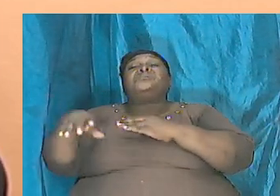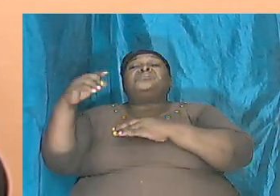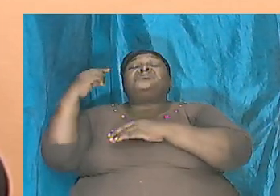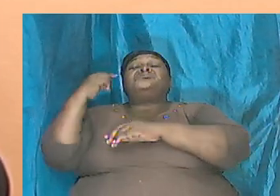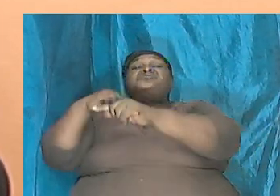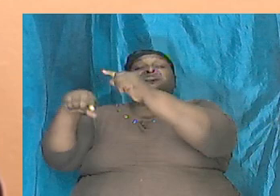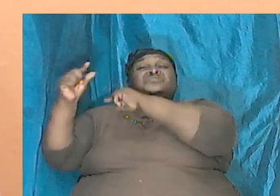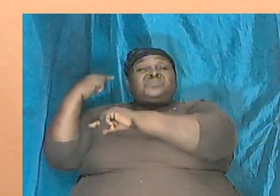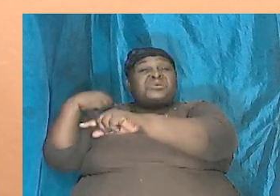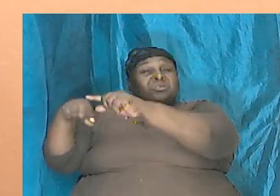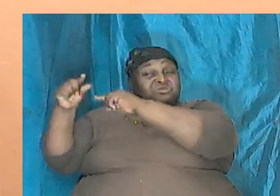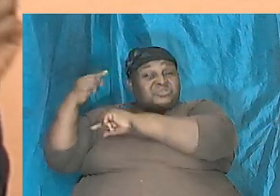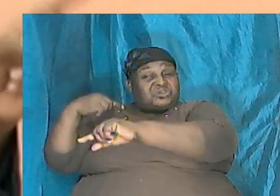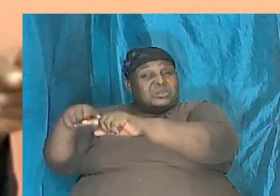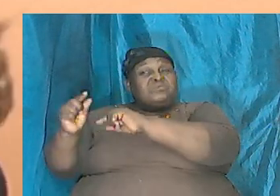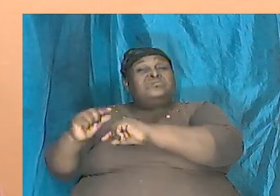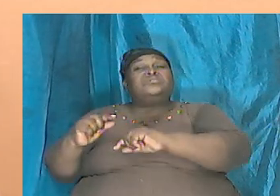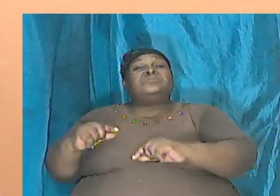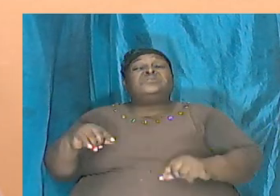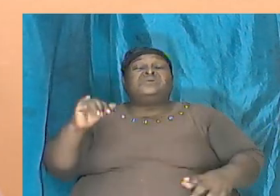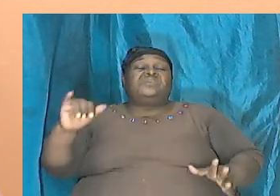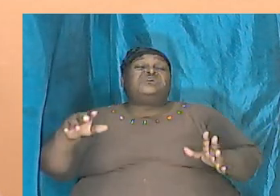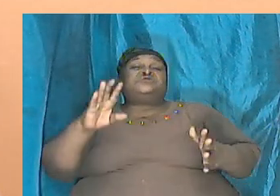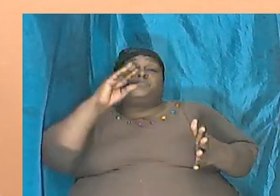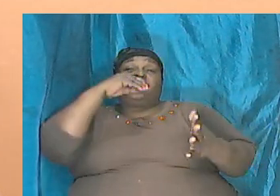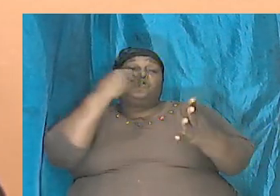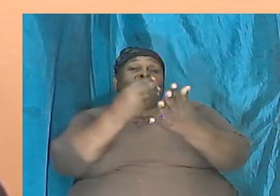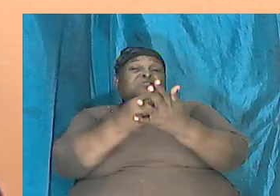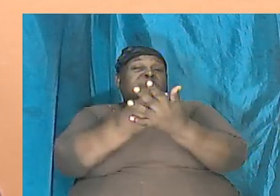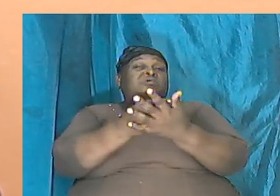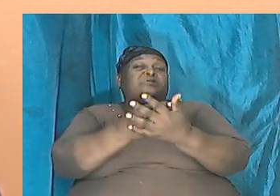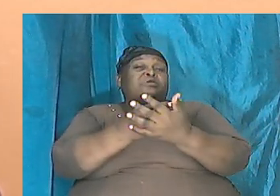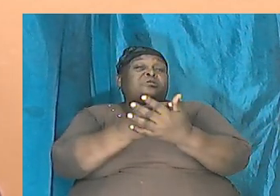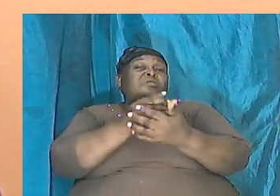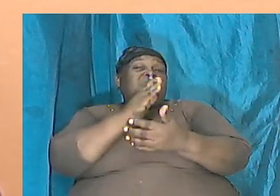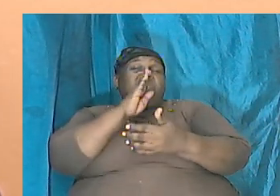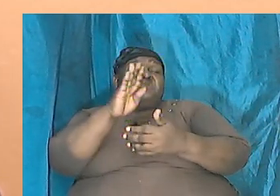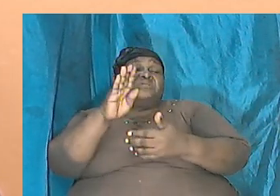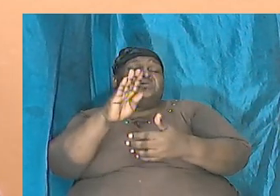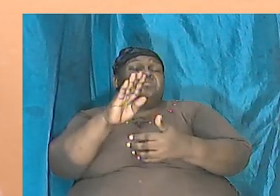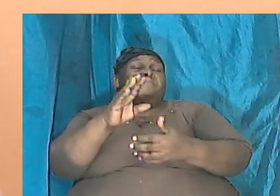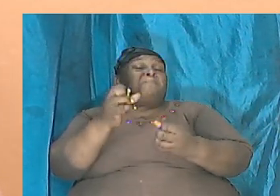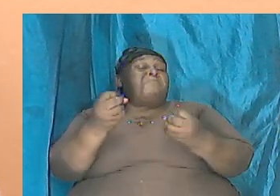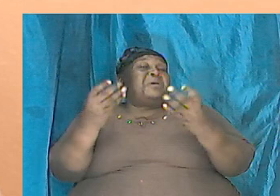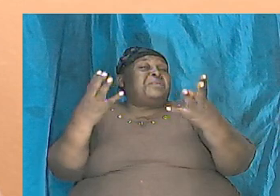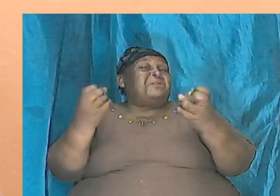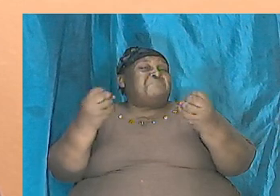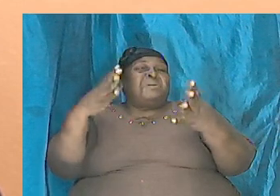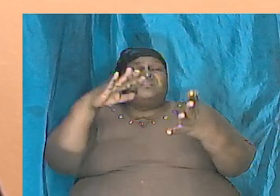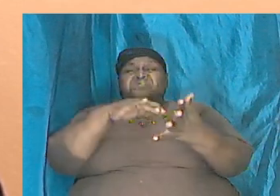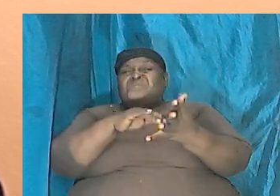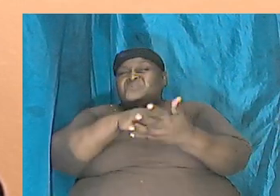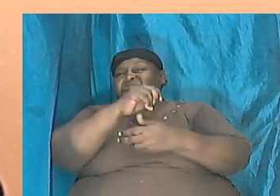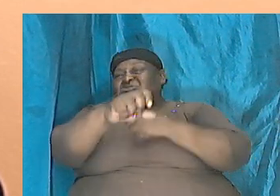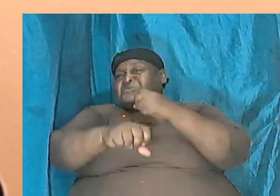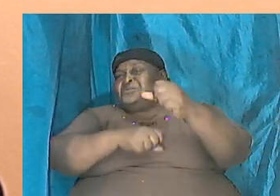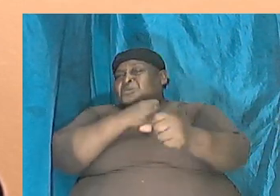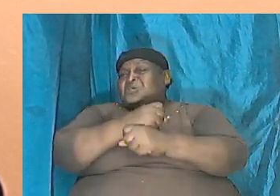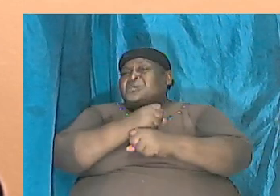ancestry and that has proven to be a couple of thousands of years ago.